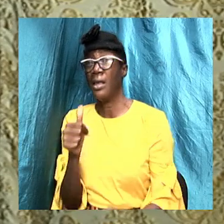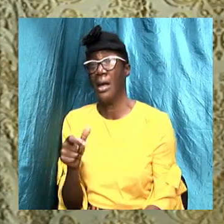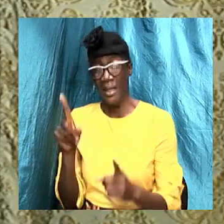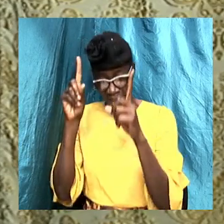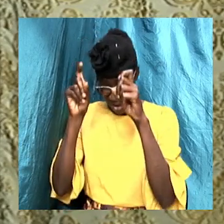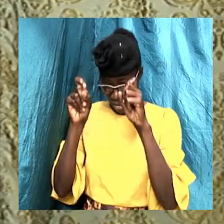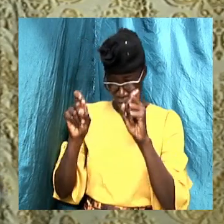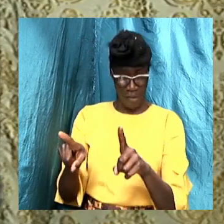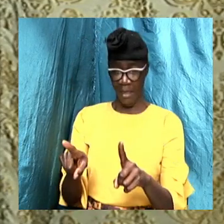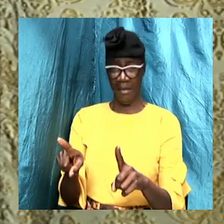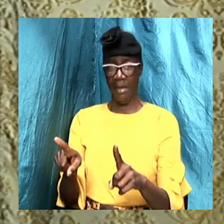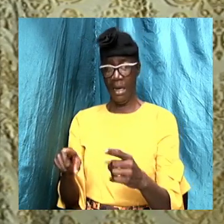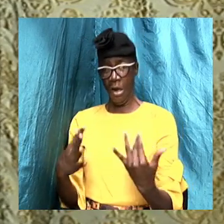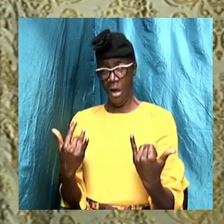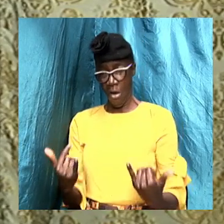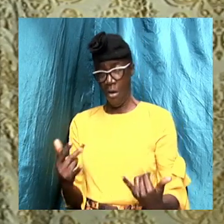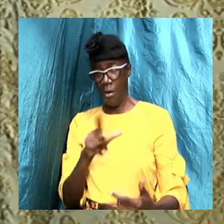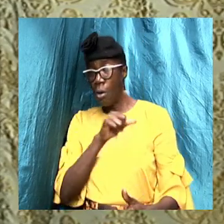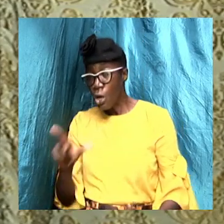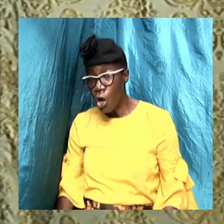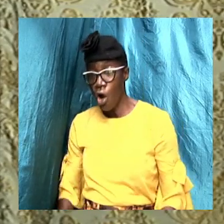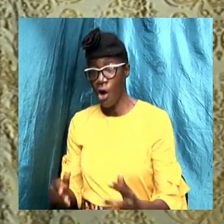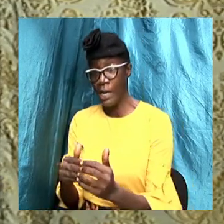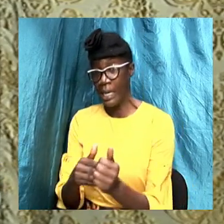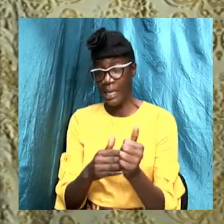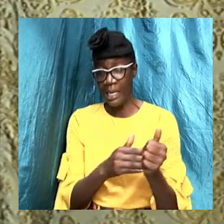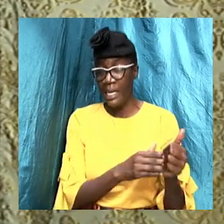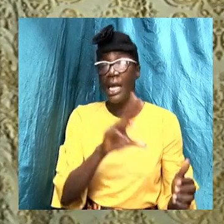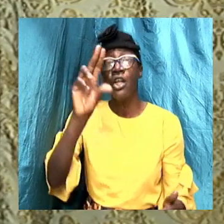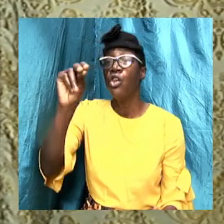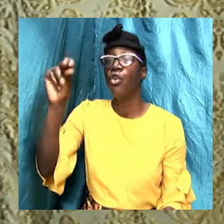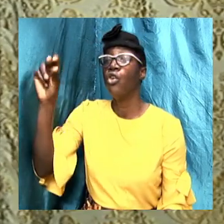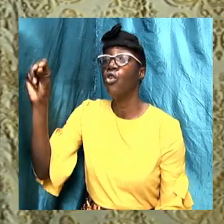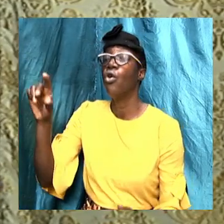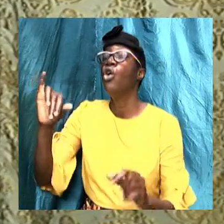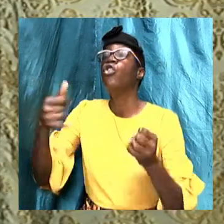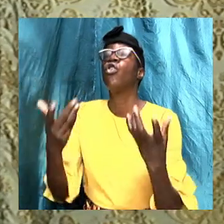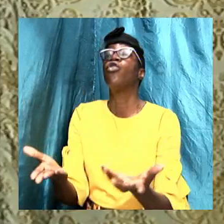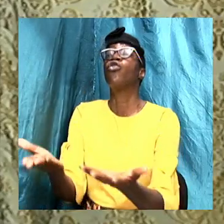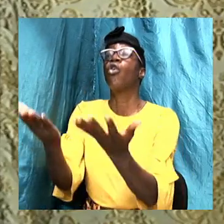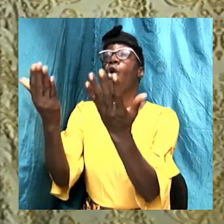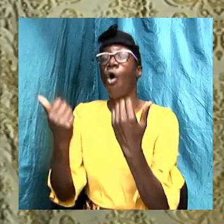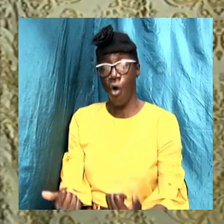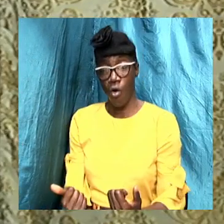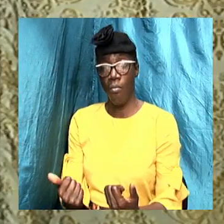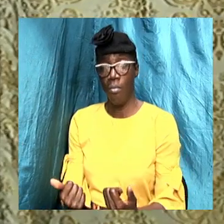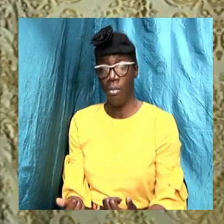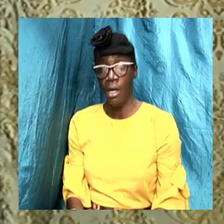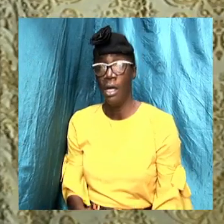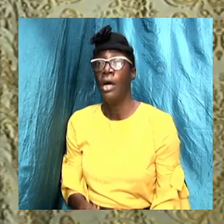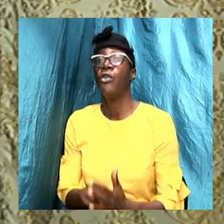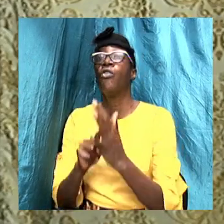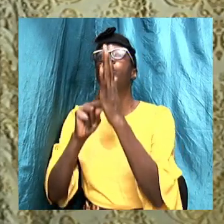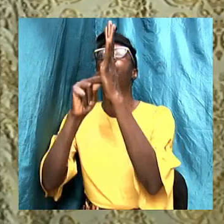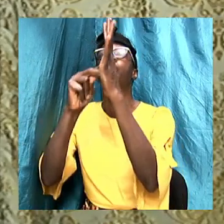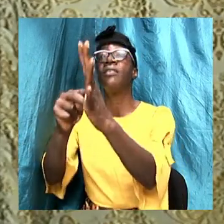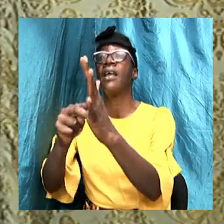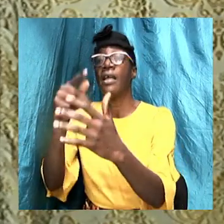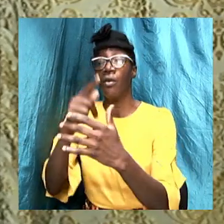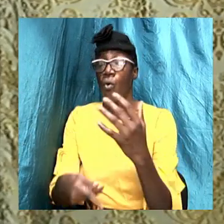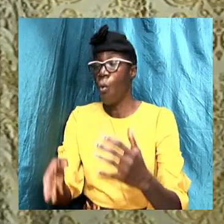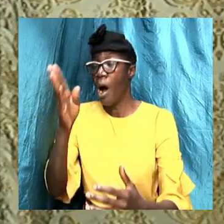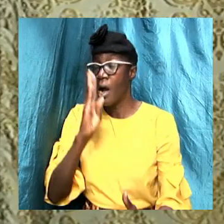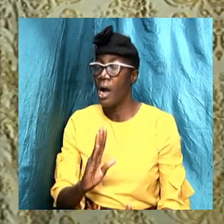what, you know, how the Lord is leading me. And I'm just coming here to present what God has given me to present,